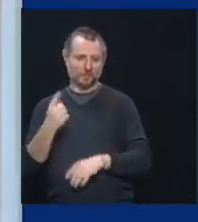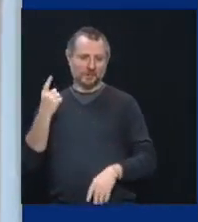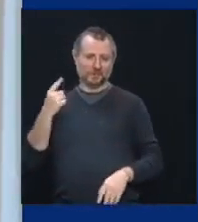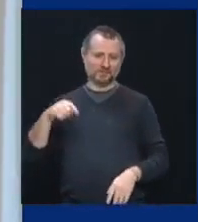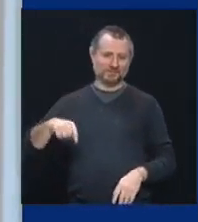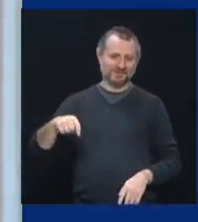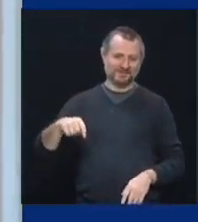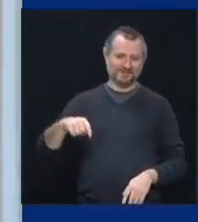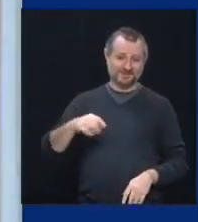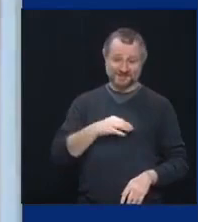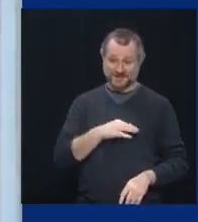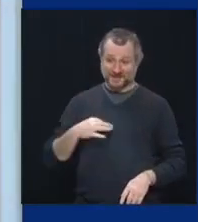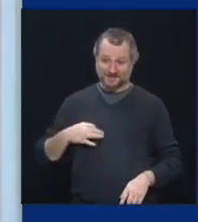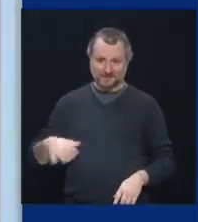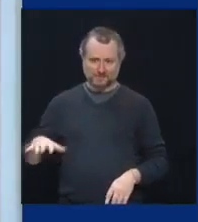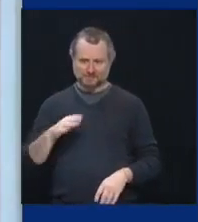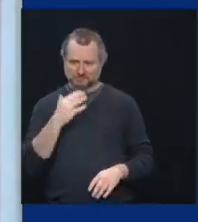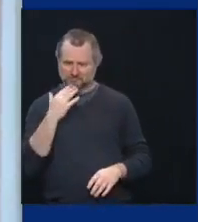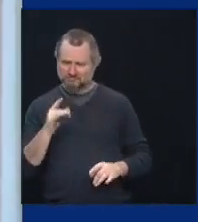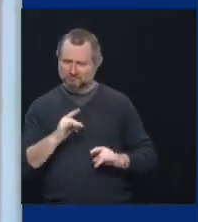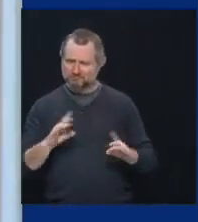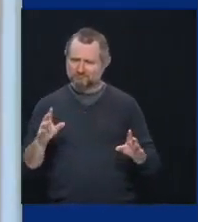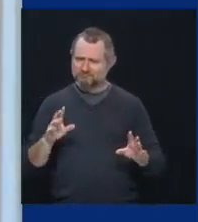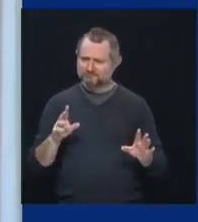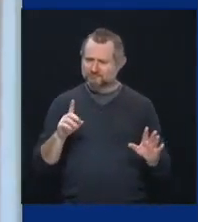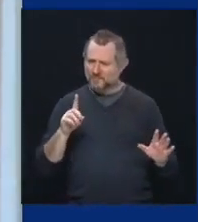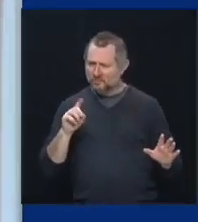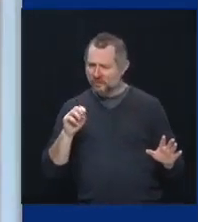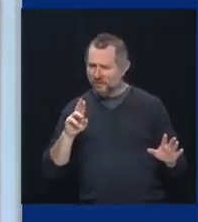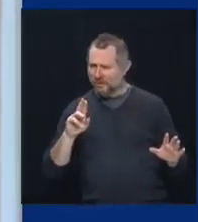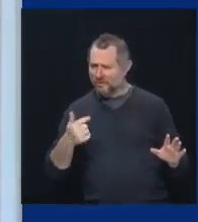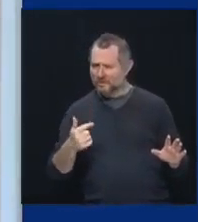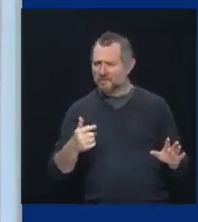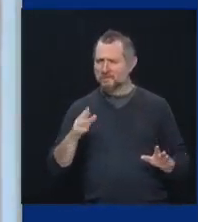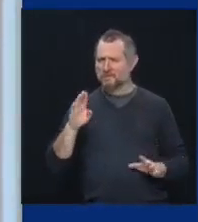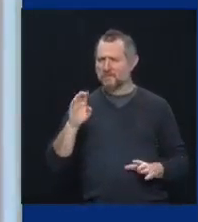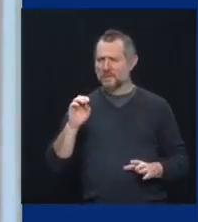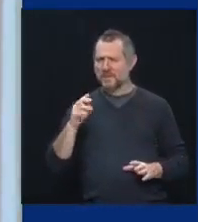led by, uh, Bayhar, uh, our stadium operations, uh,